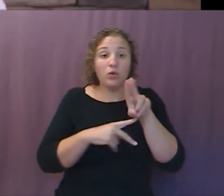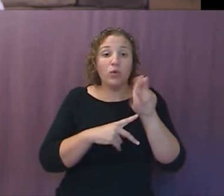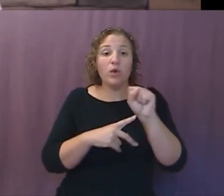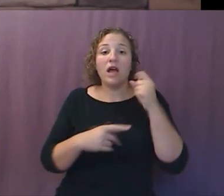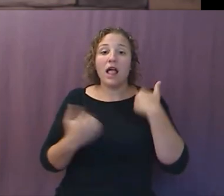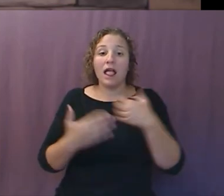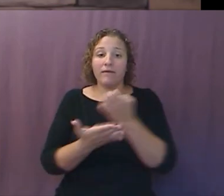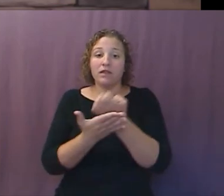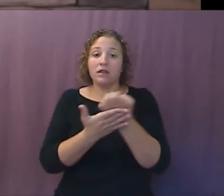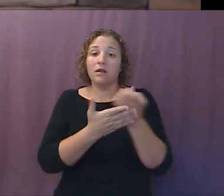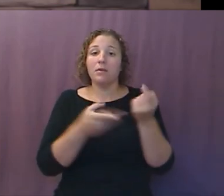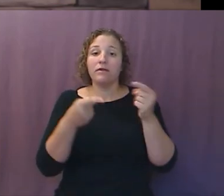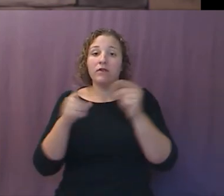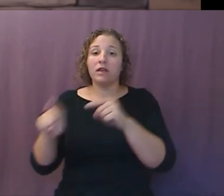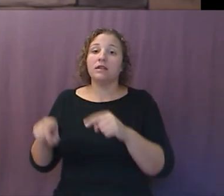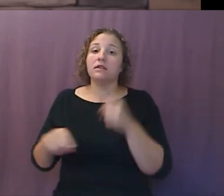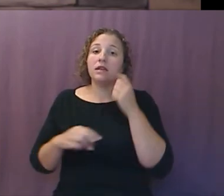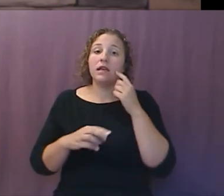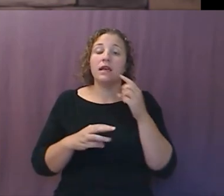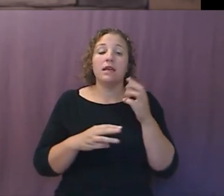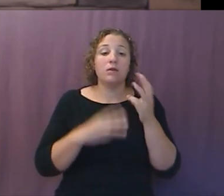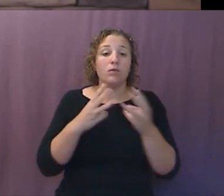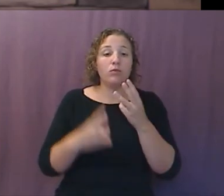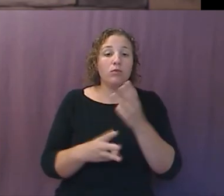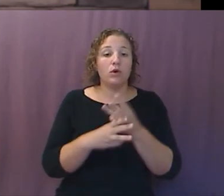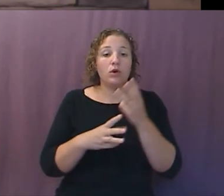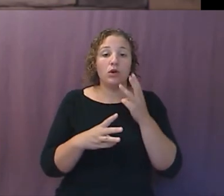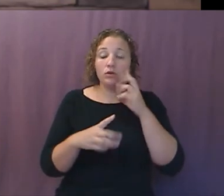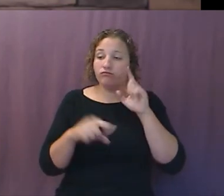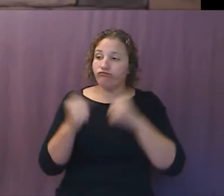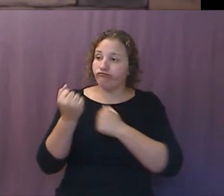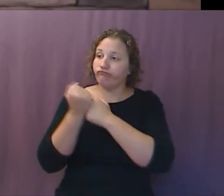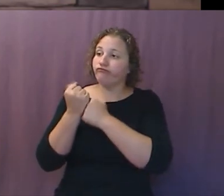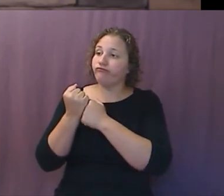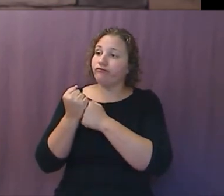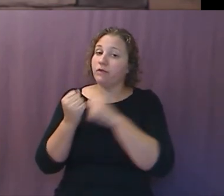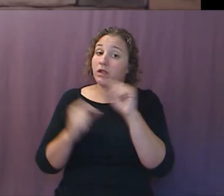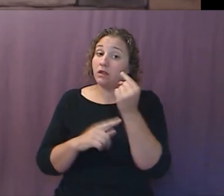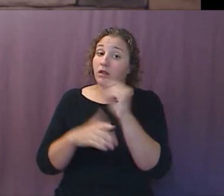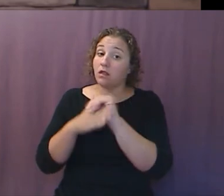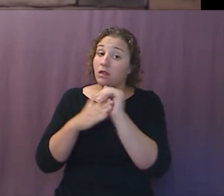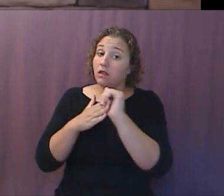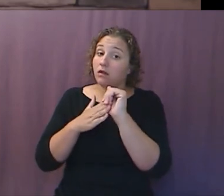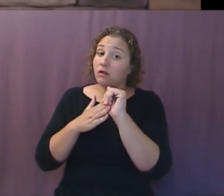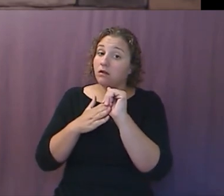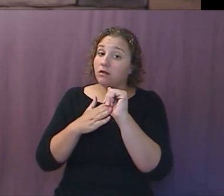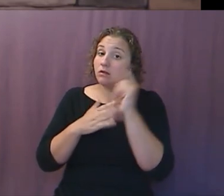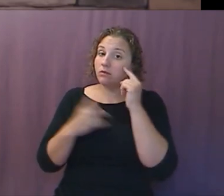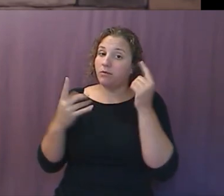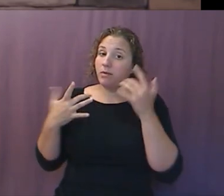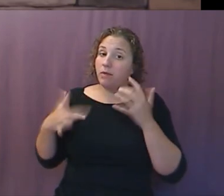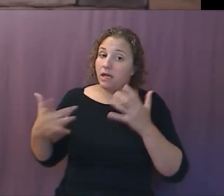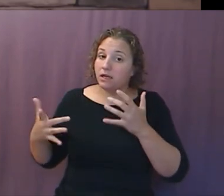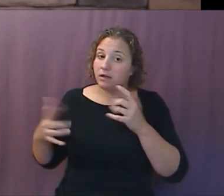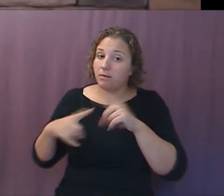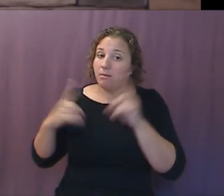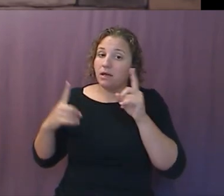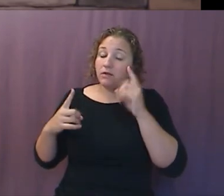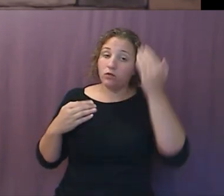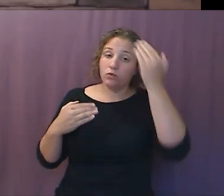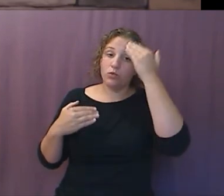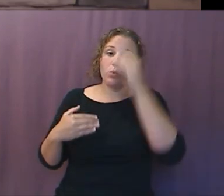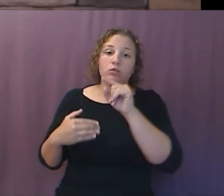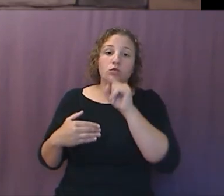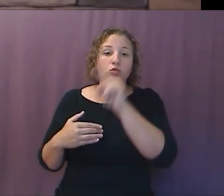economic event to where suddenly the world loses confidence in the dollar? You want to talk about panic. But if you know the truth and you know